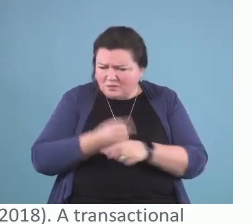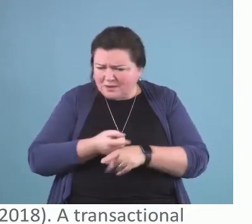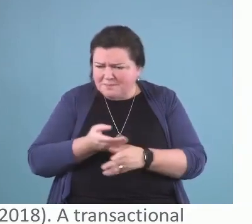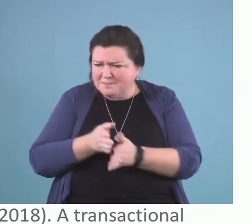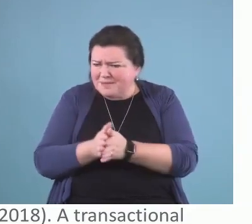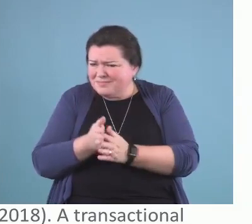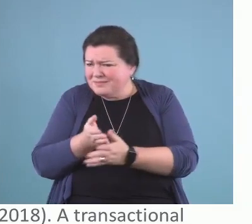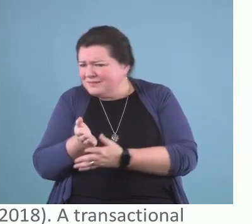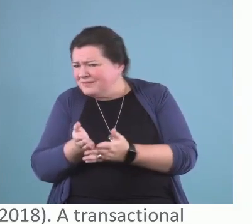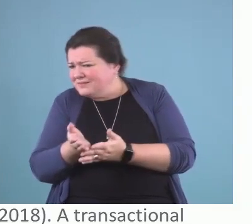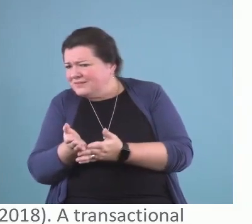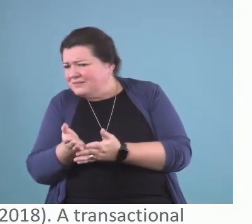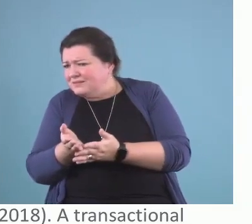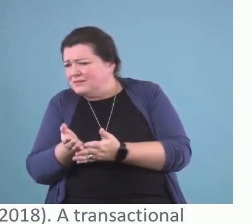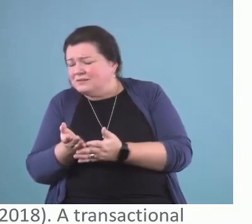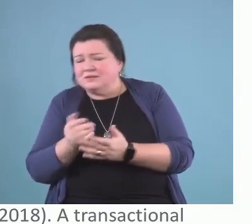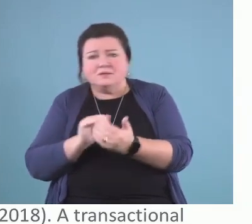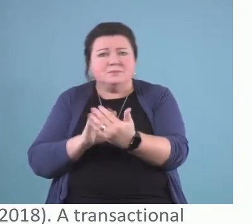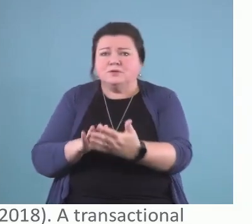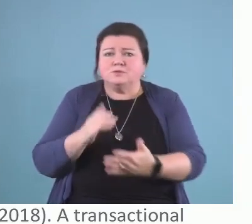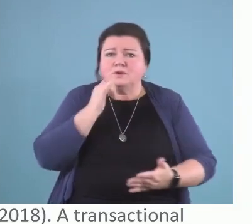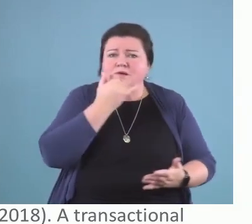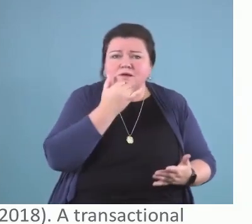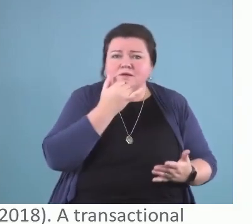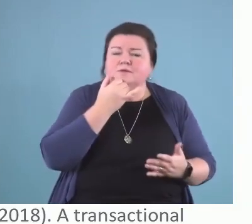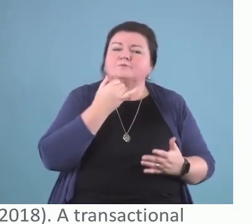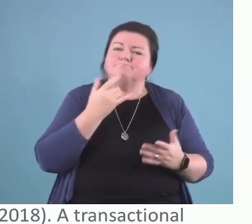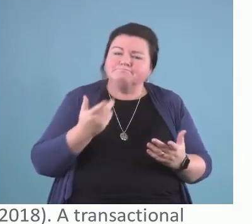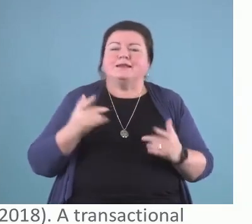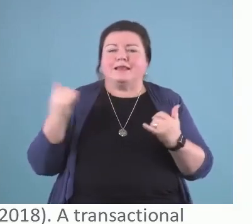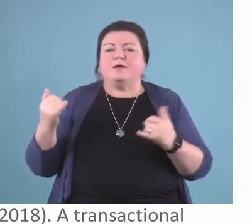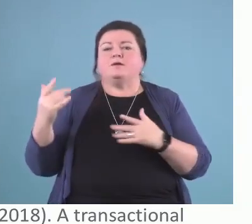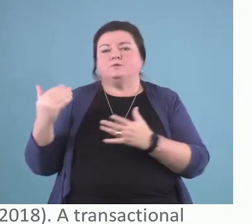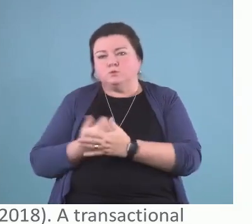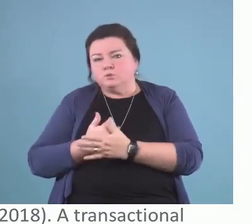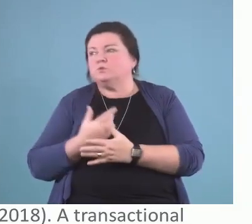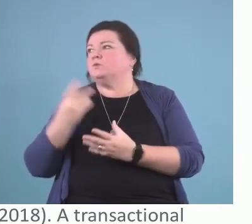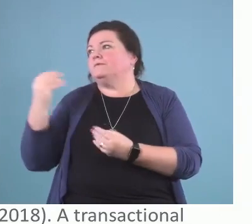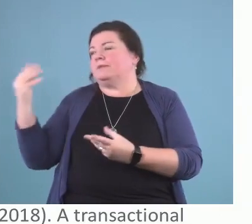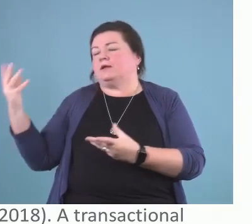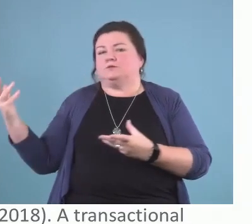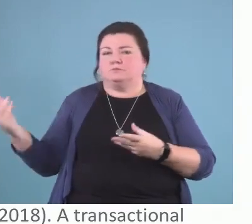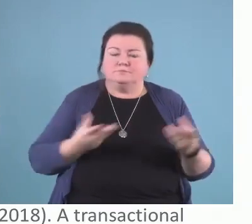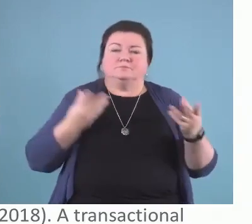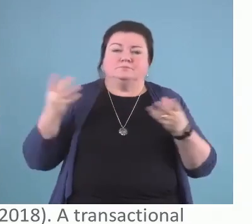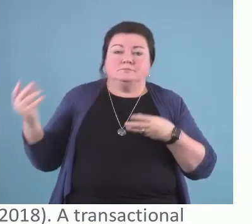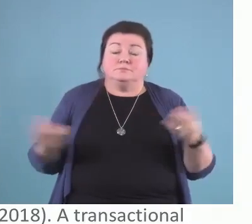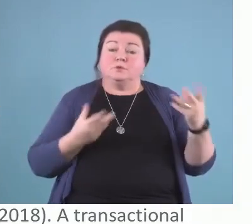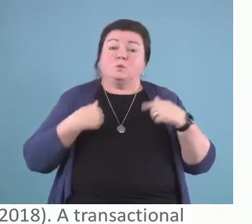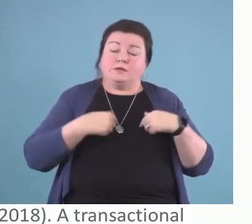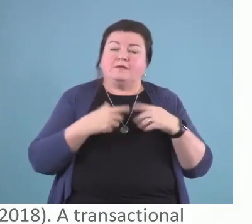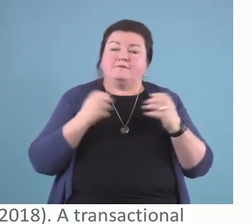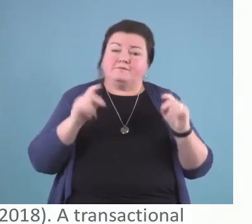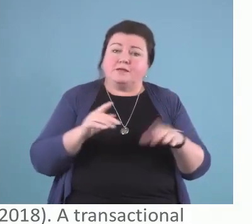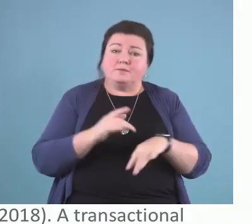I'm glad that the opportunity to learn new ways of doing this is available to us. Thank you, Dr.